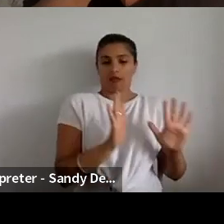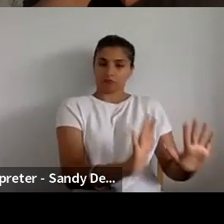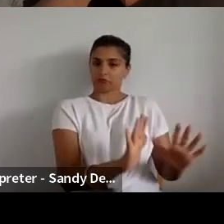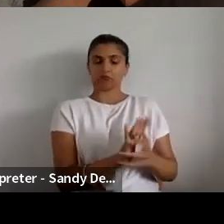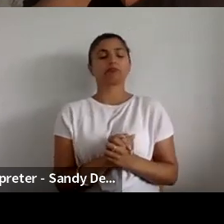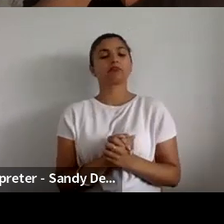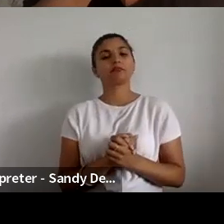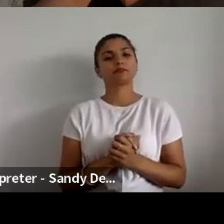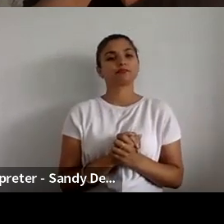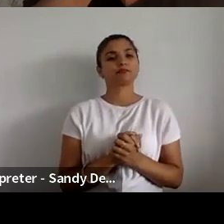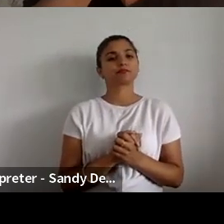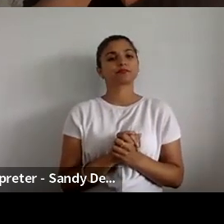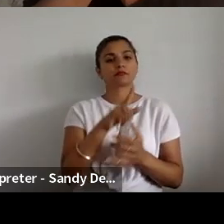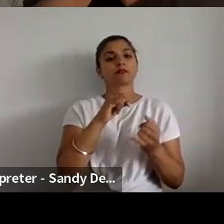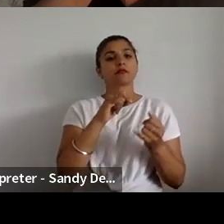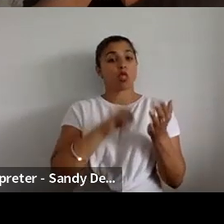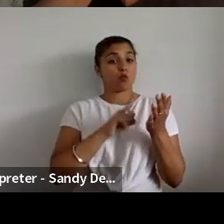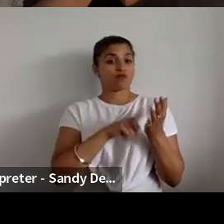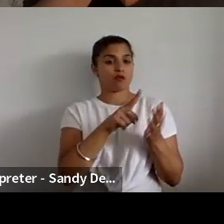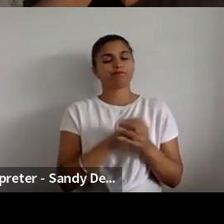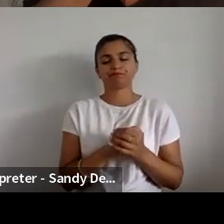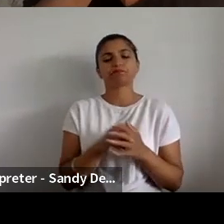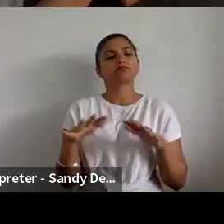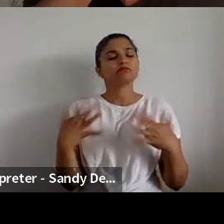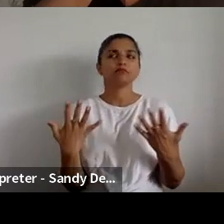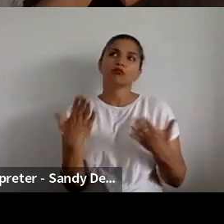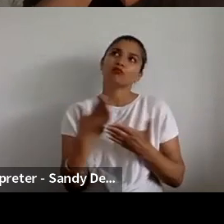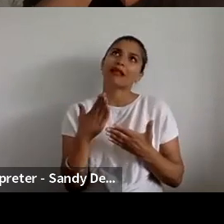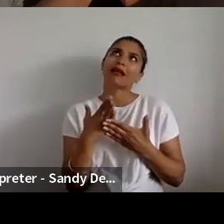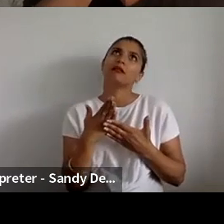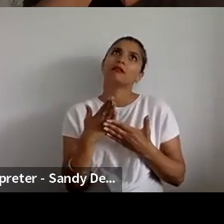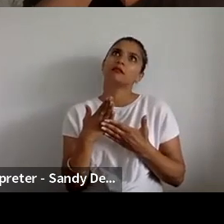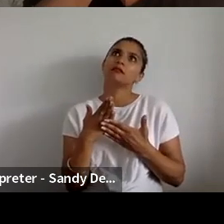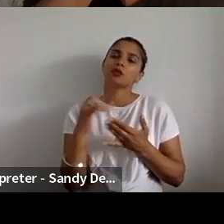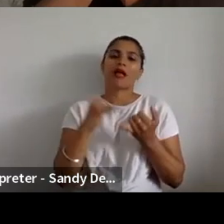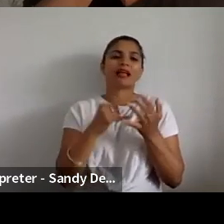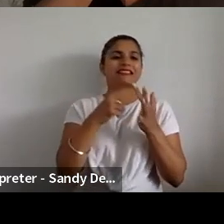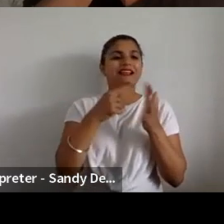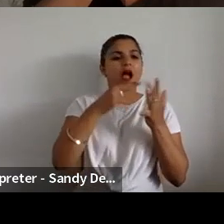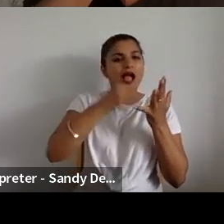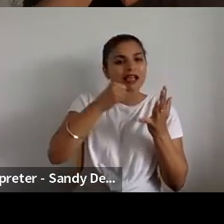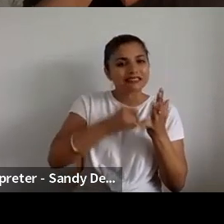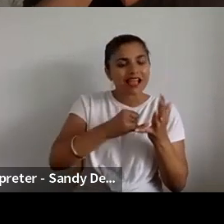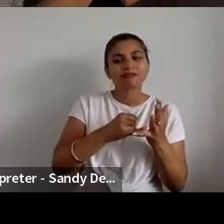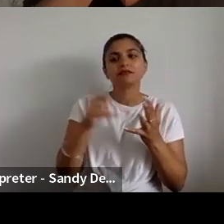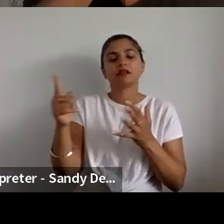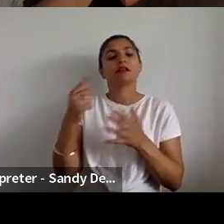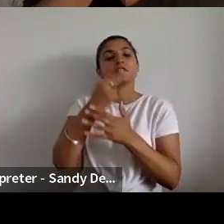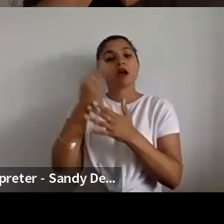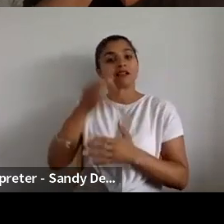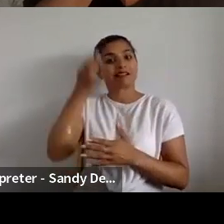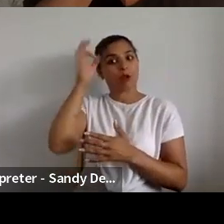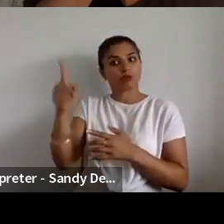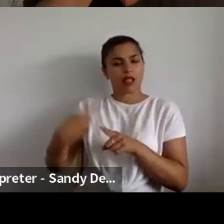So it was at a time like not that long after SEISS and the ACE Emergency Response Fund